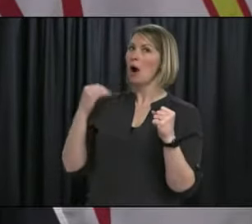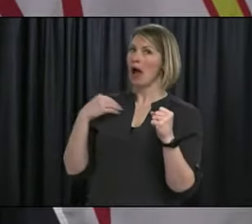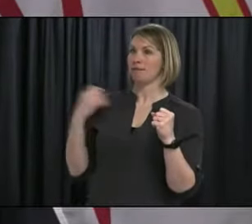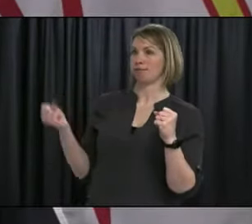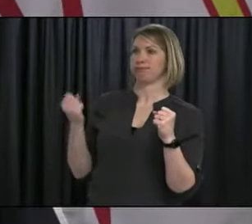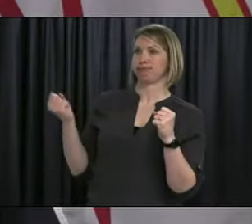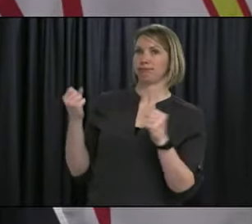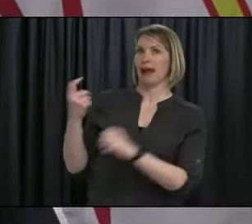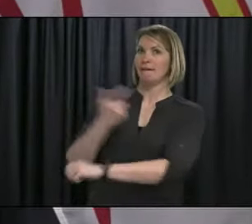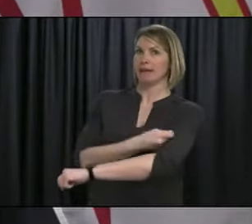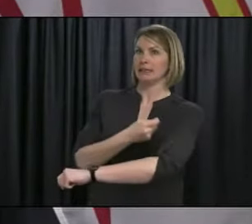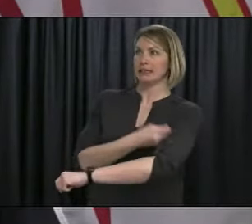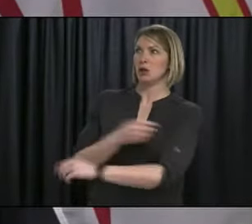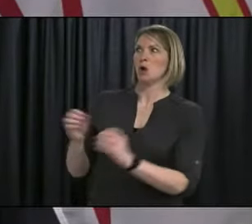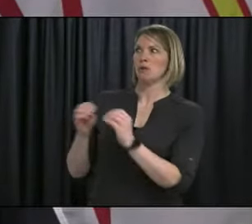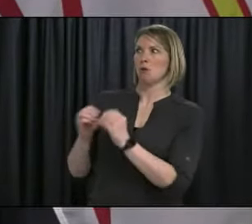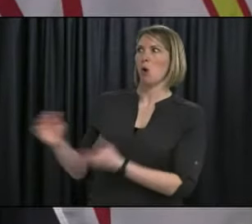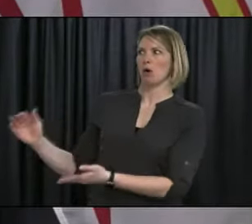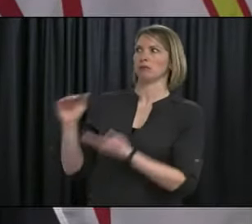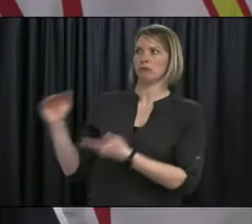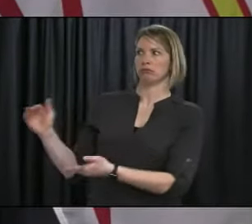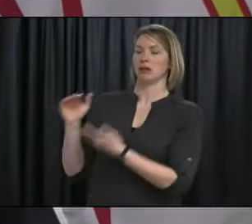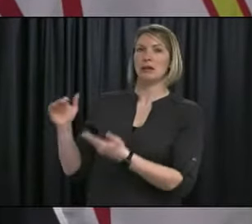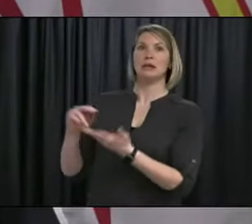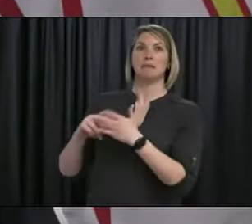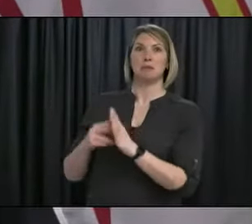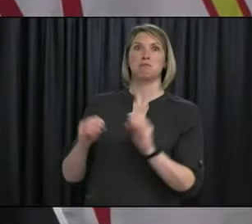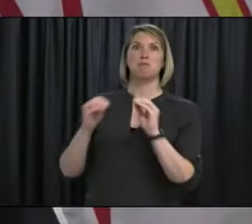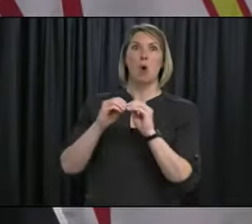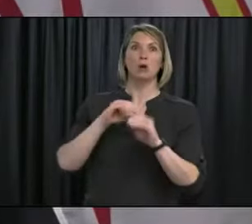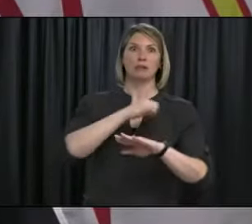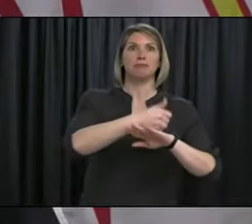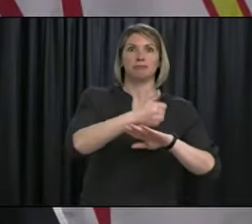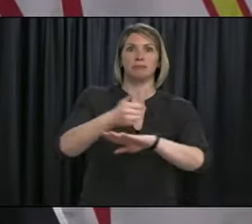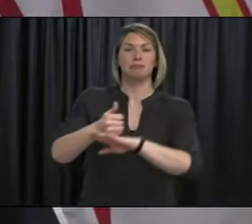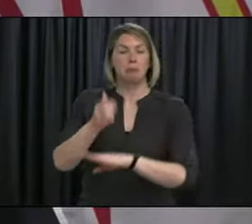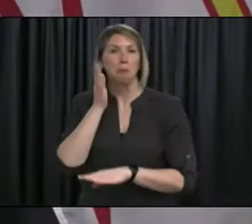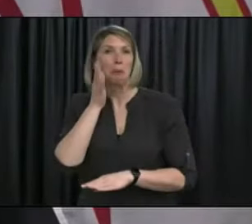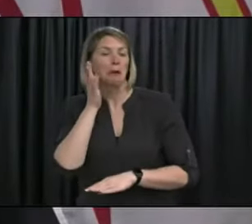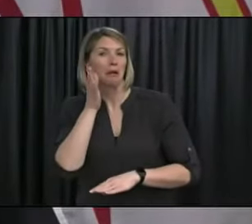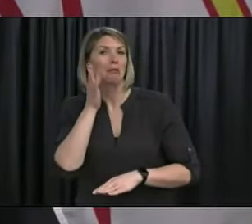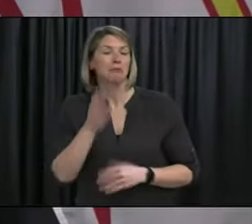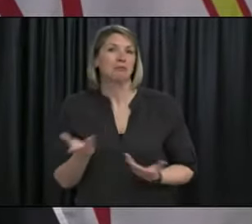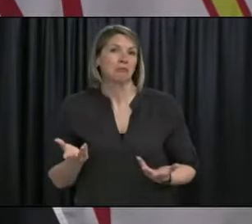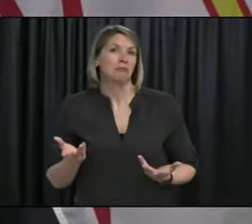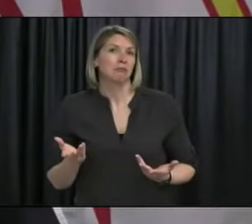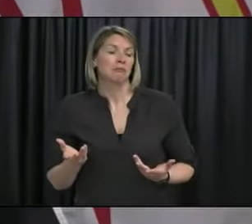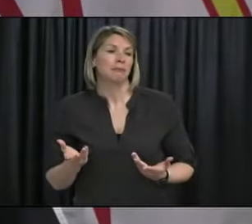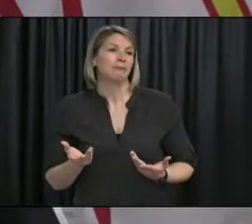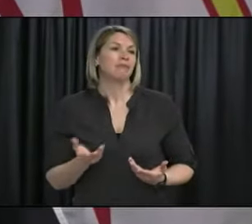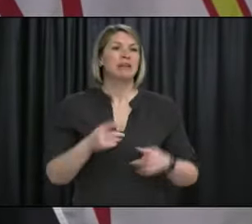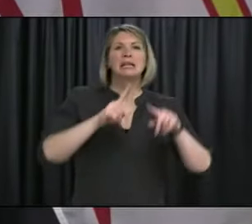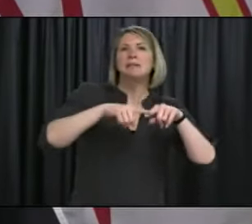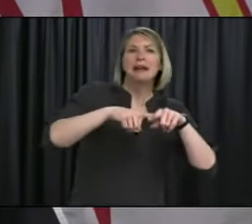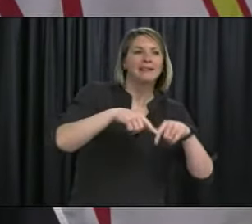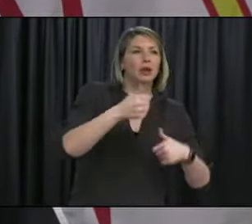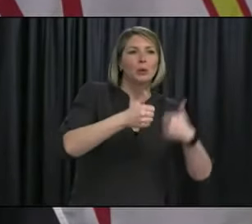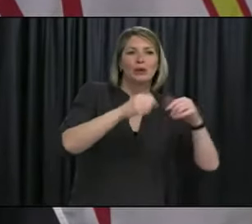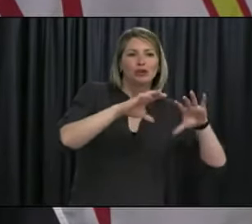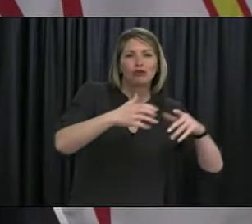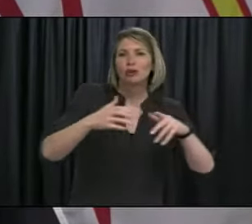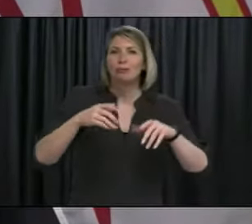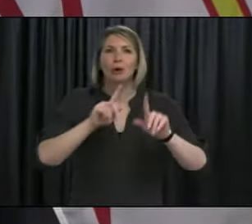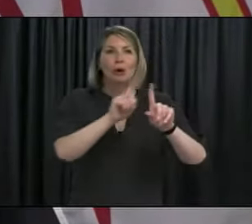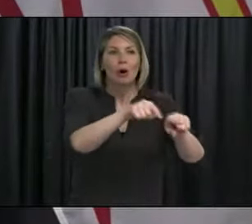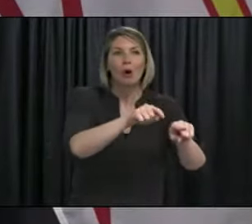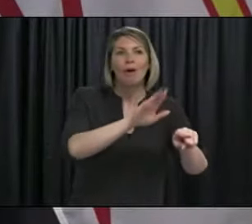we will likely be getting as the months go on. So we may find that some are more suitable for one group than another, and so we may be